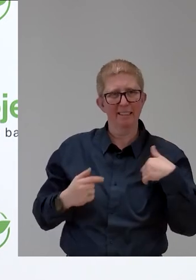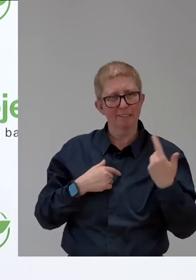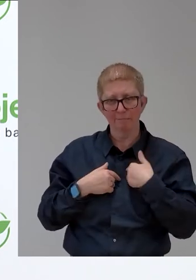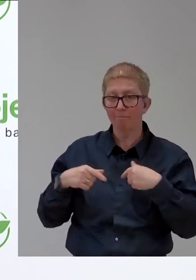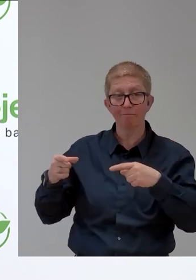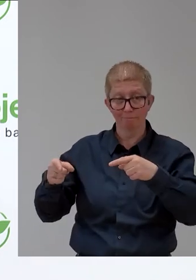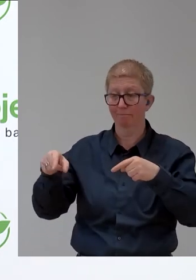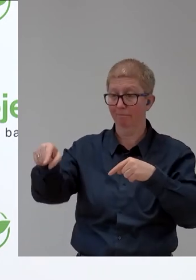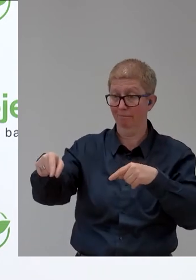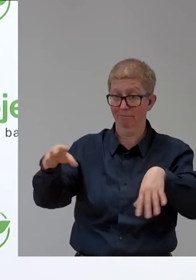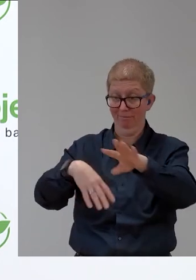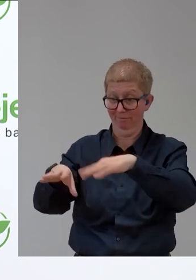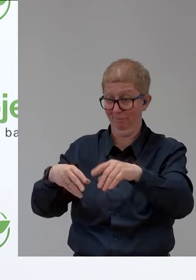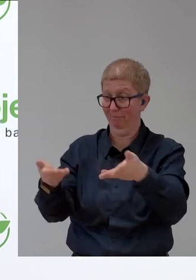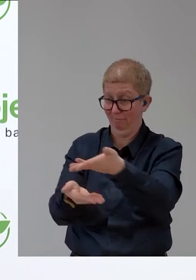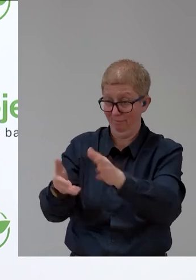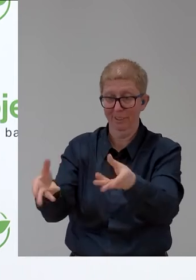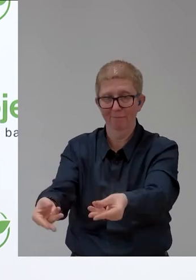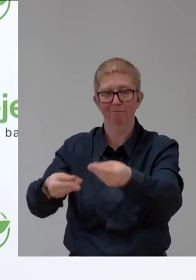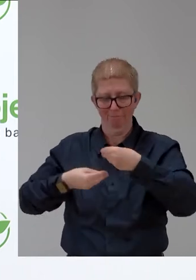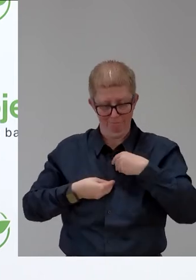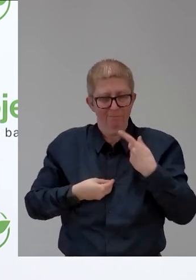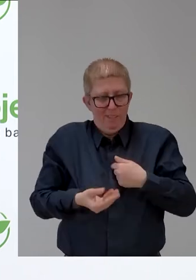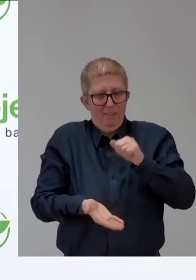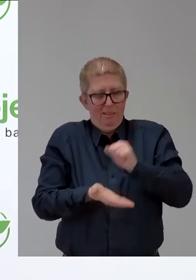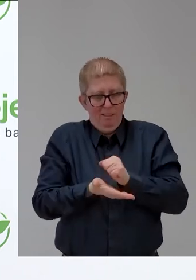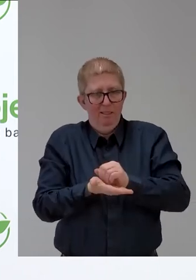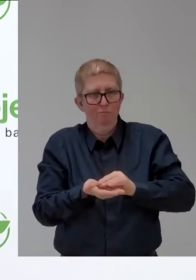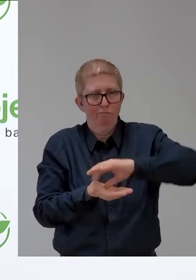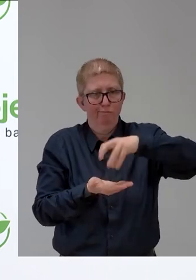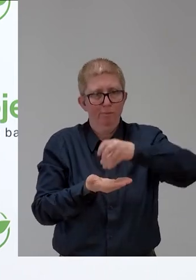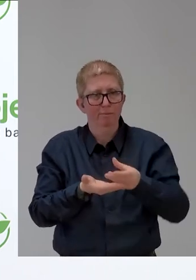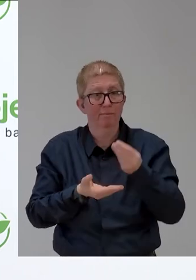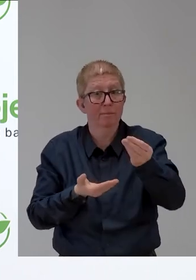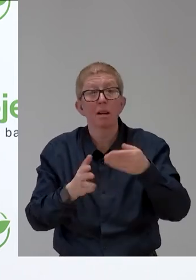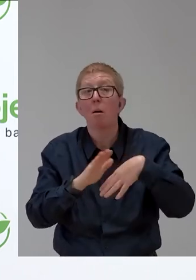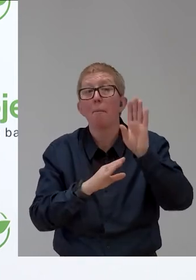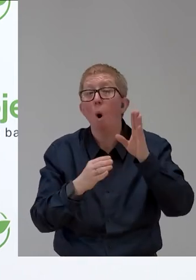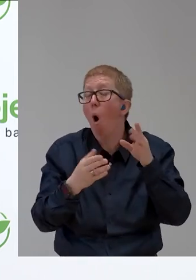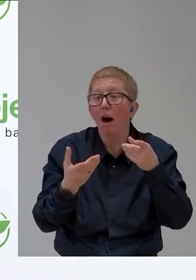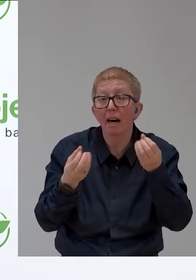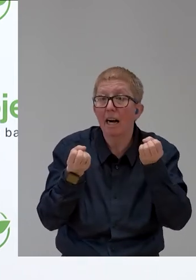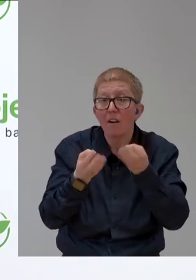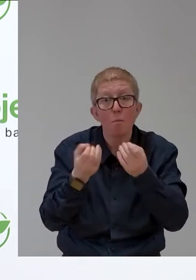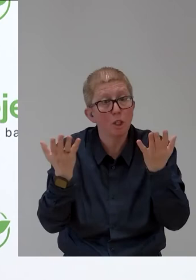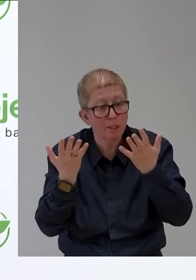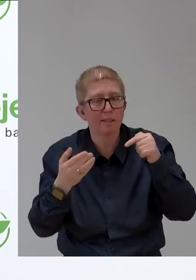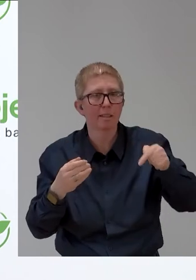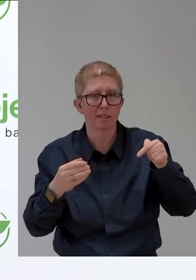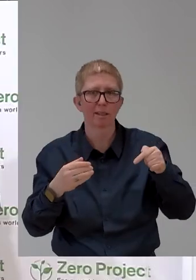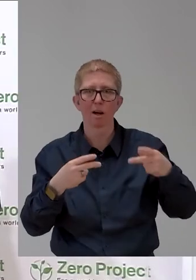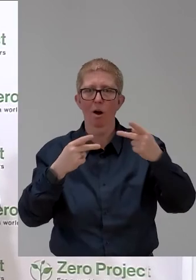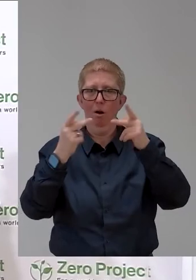are Zero Project Awardees this year, so you'll find much more information on our website ZeroProject.org. Fritz?